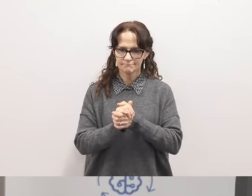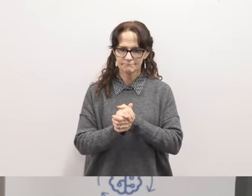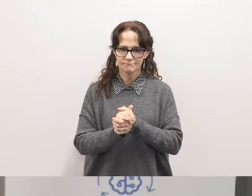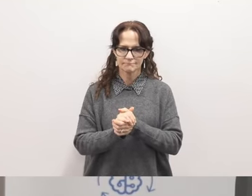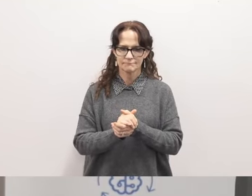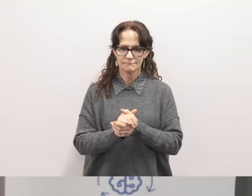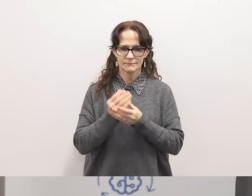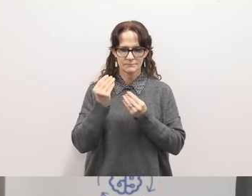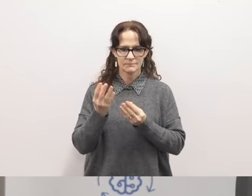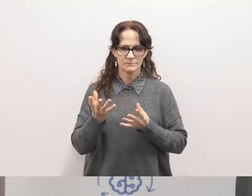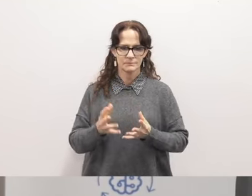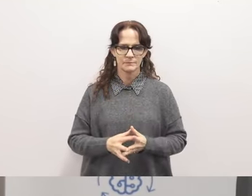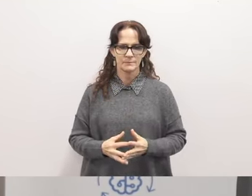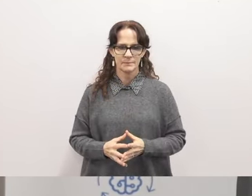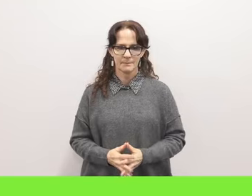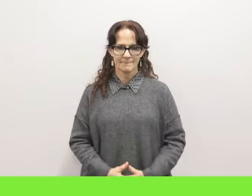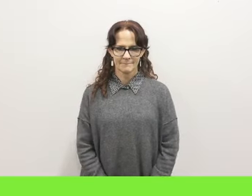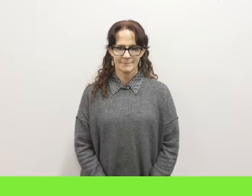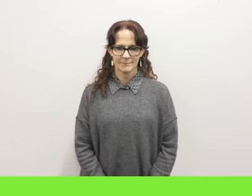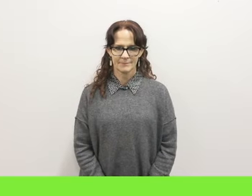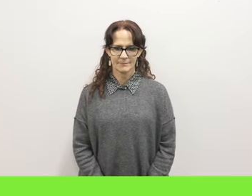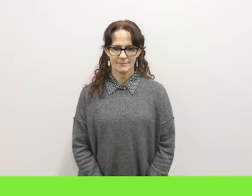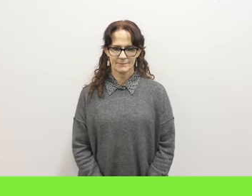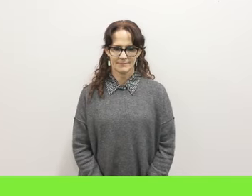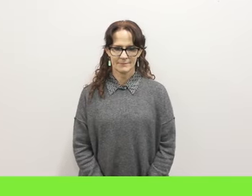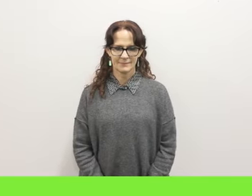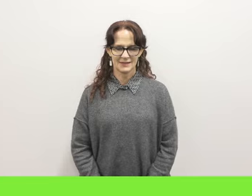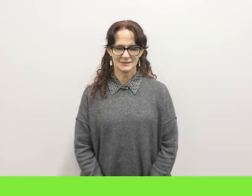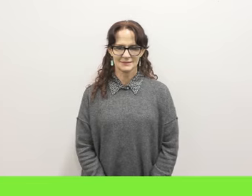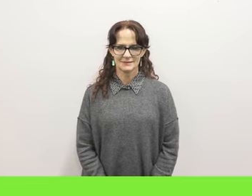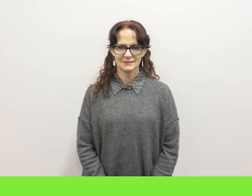attention to the screen. Oh, no.